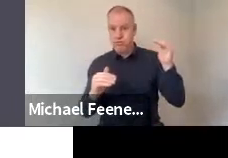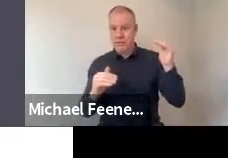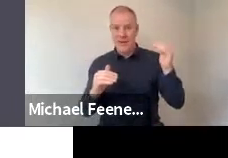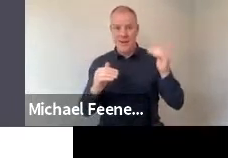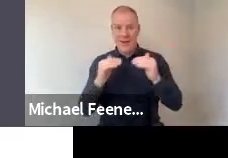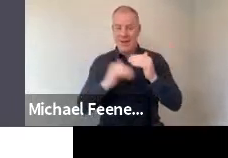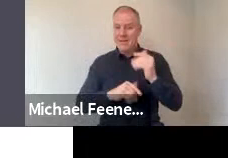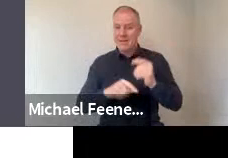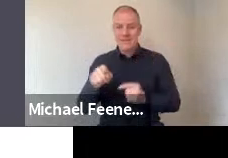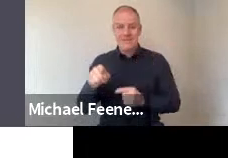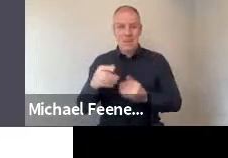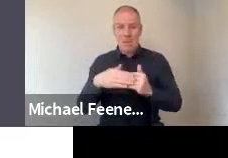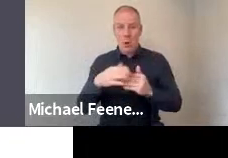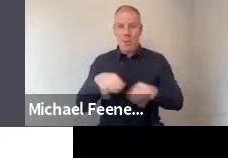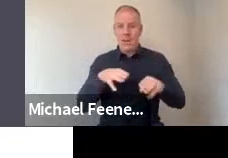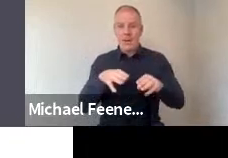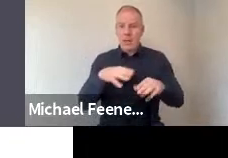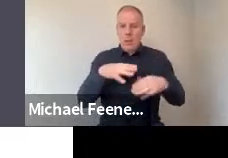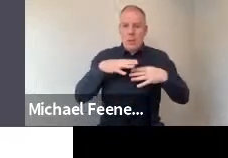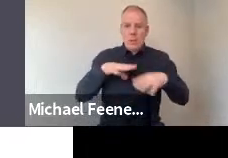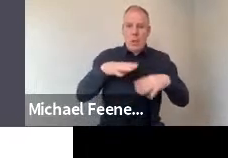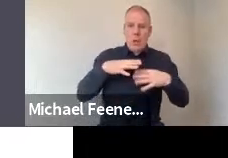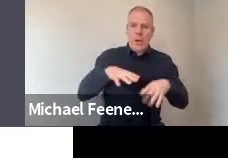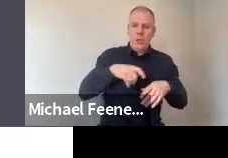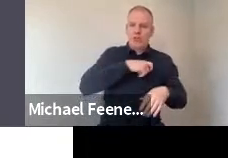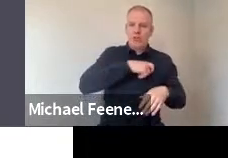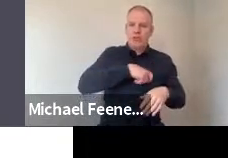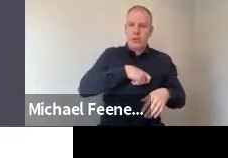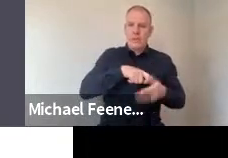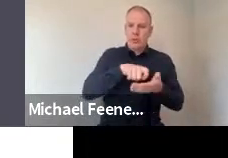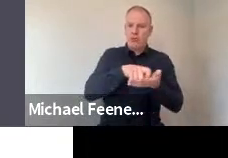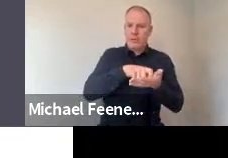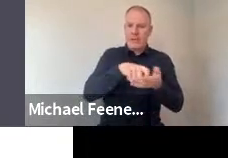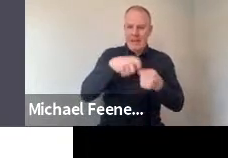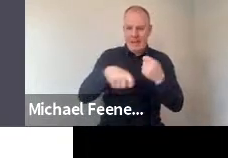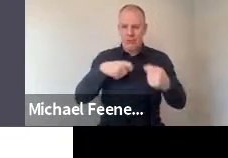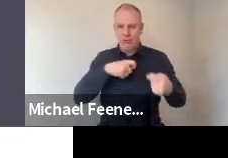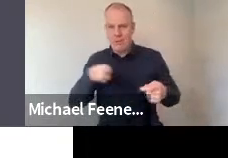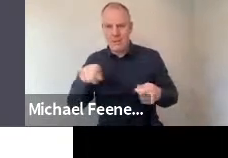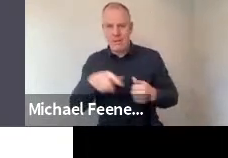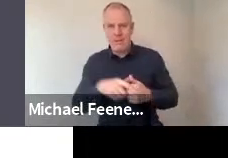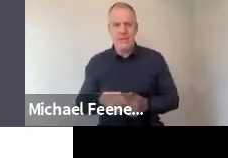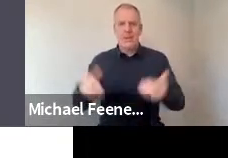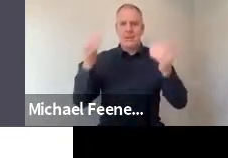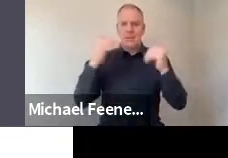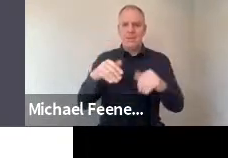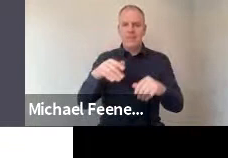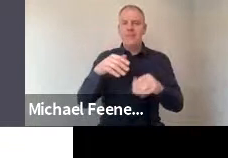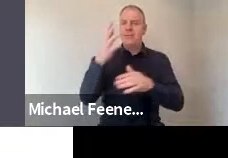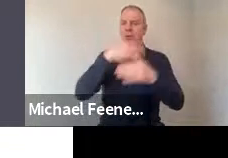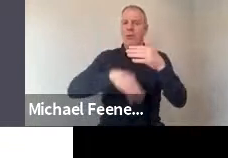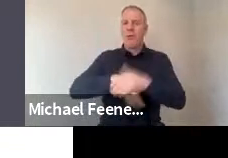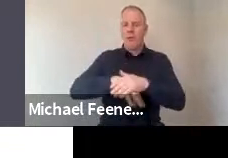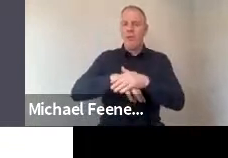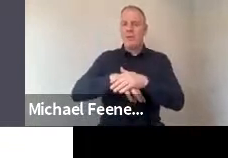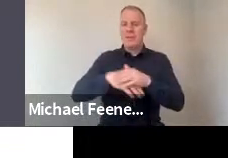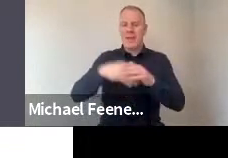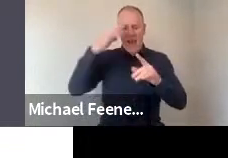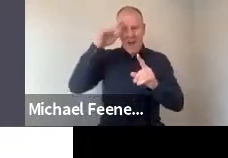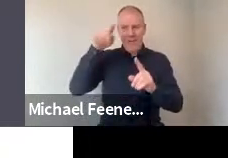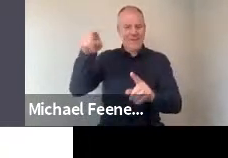So there's more people on the distrust side than on the trust side. On government in Ireland,